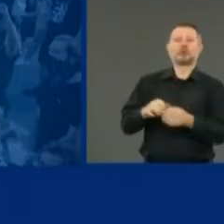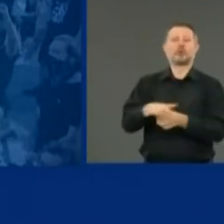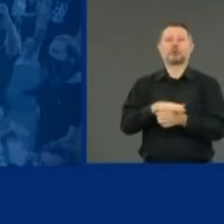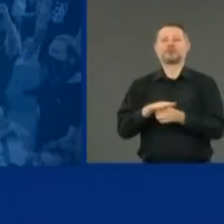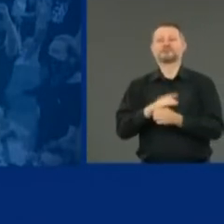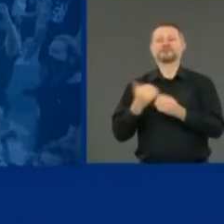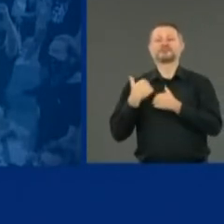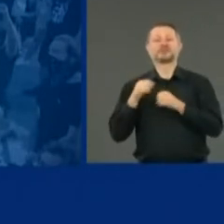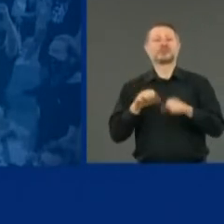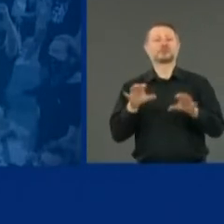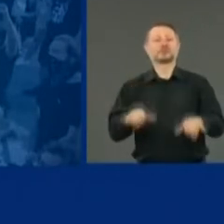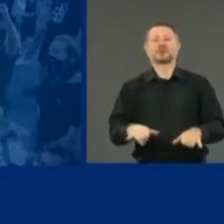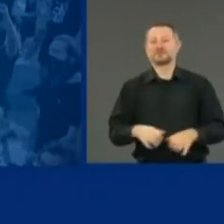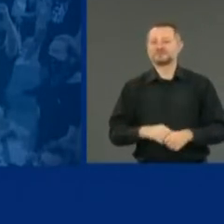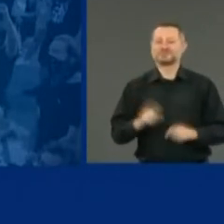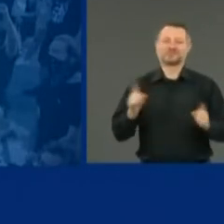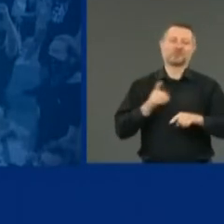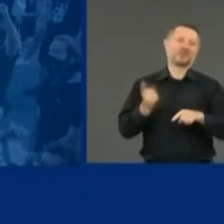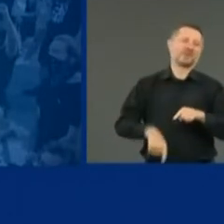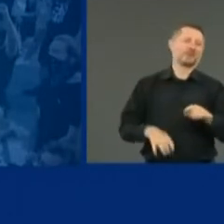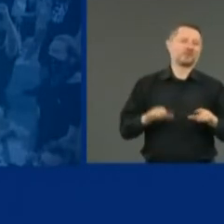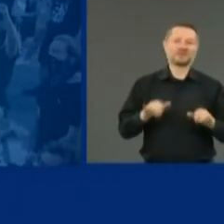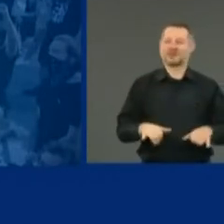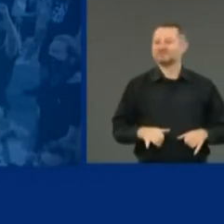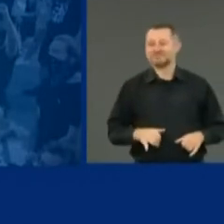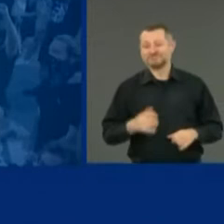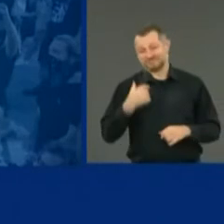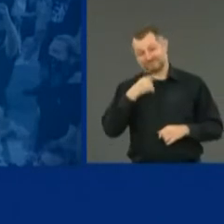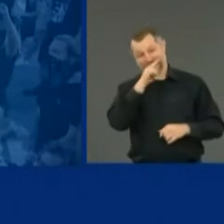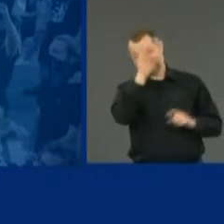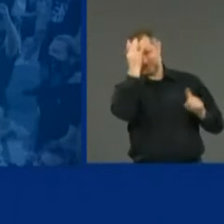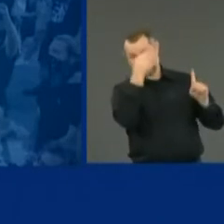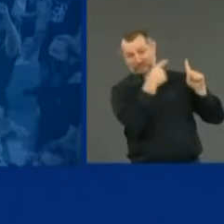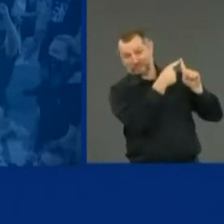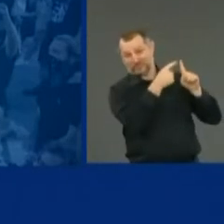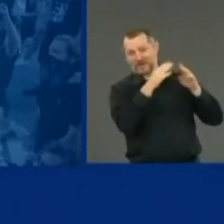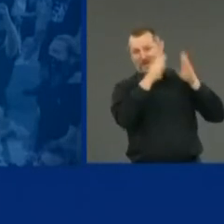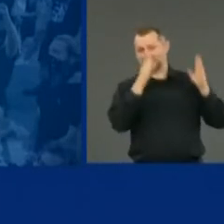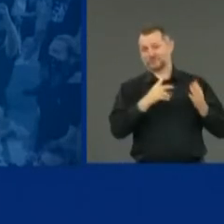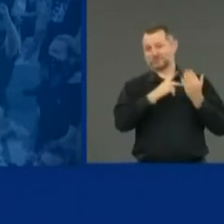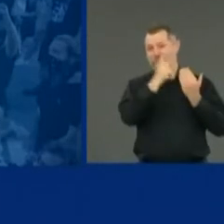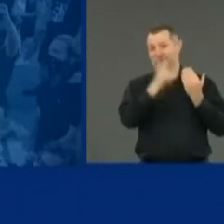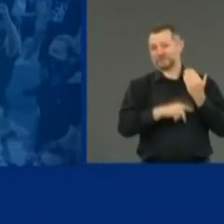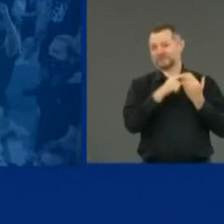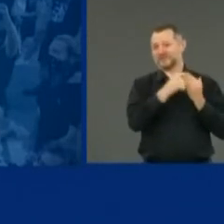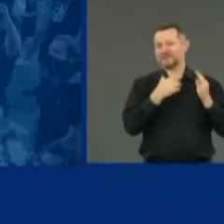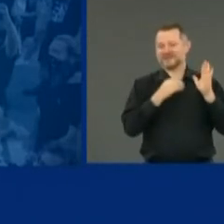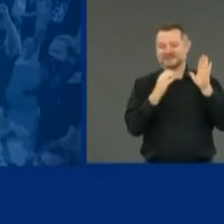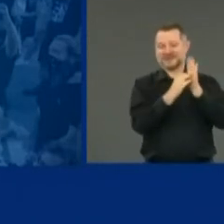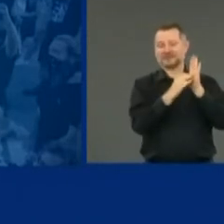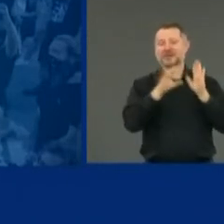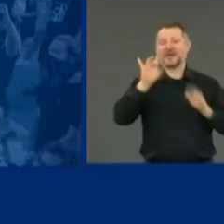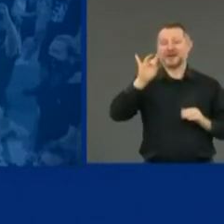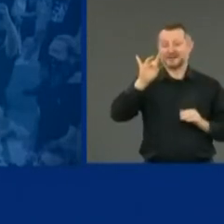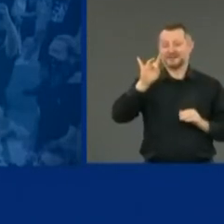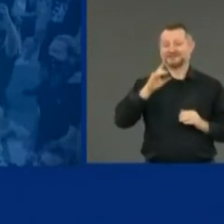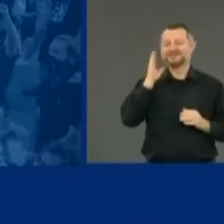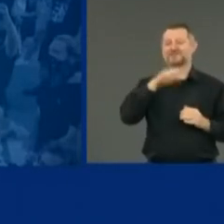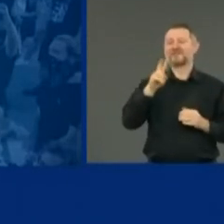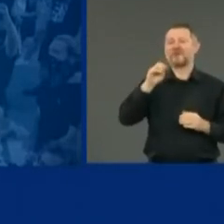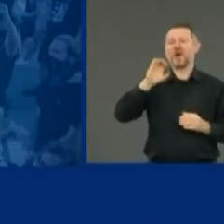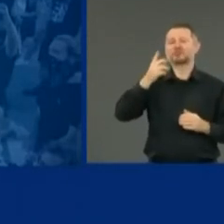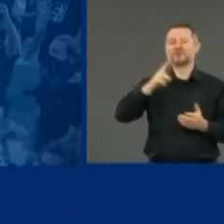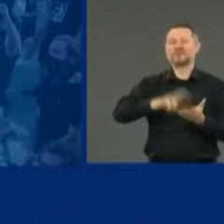had those whole bevy of federal housing programs, Section 8 programs, voucher programs, building new public housing.